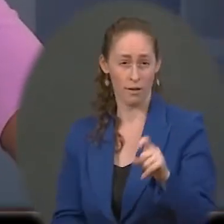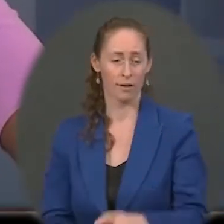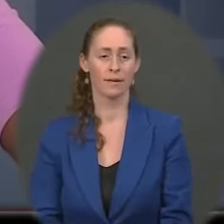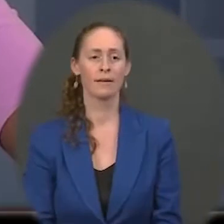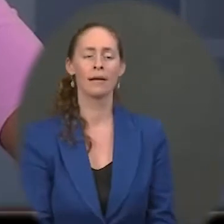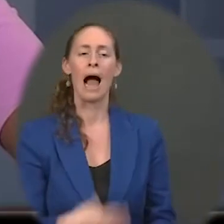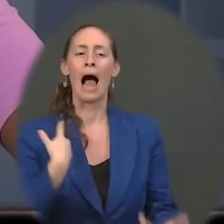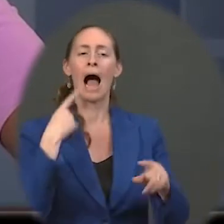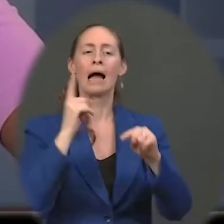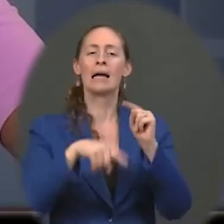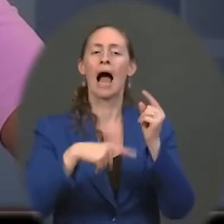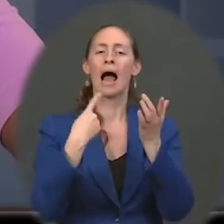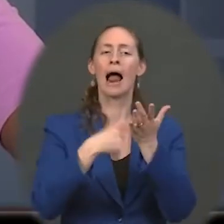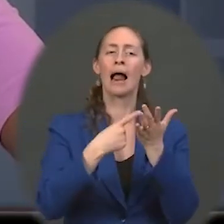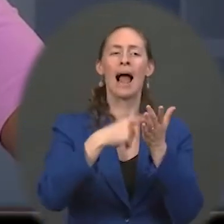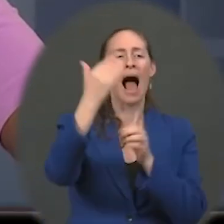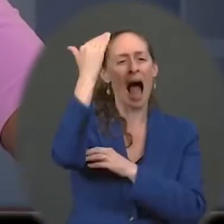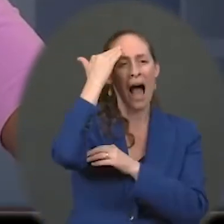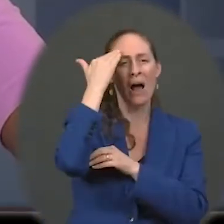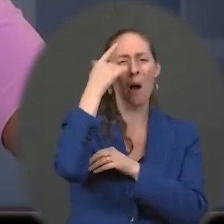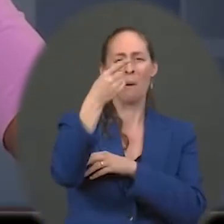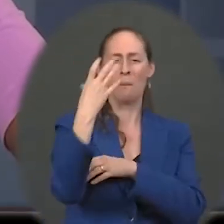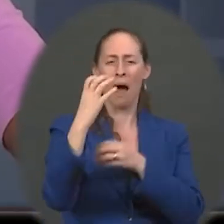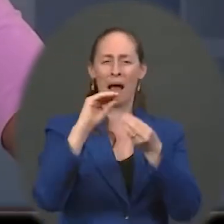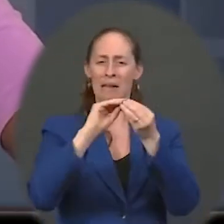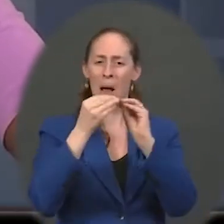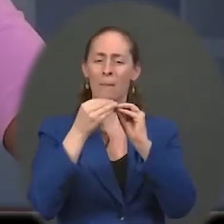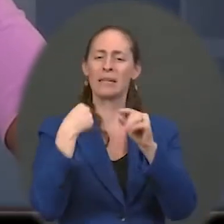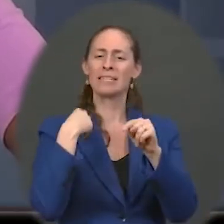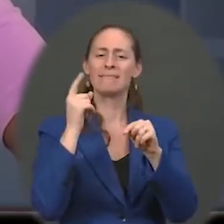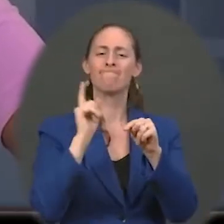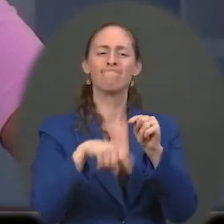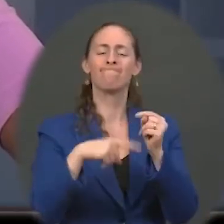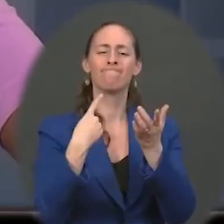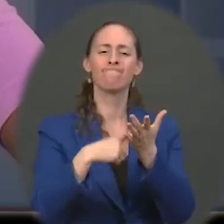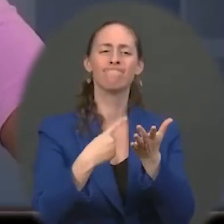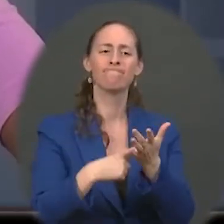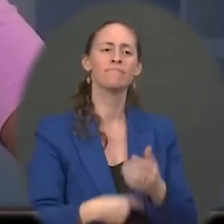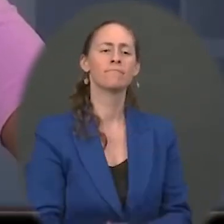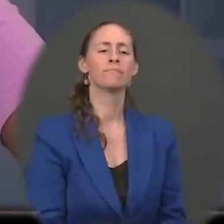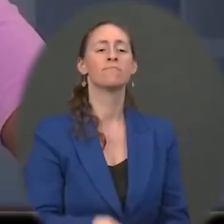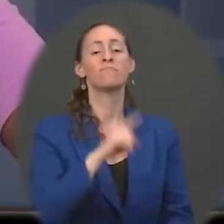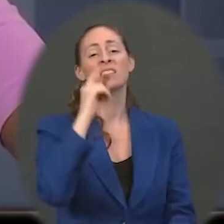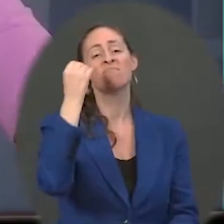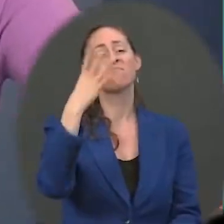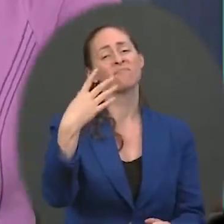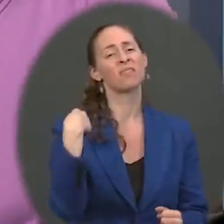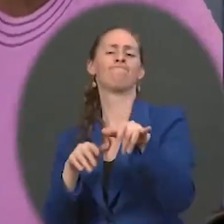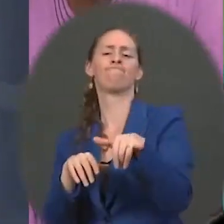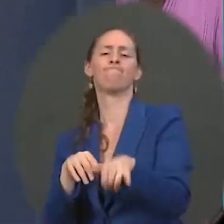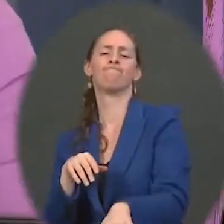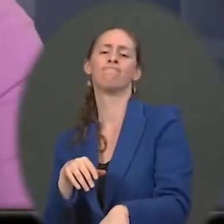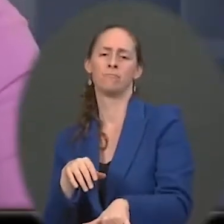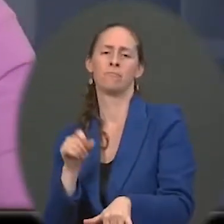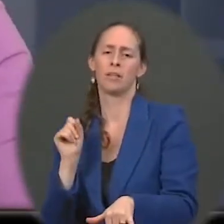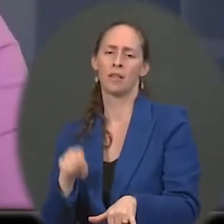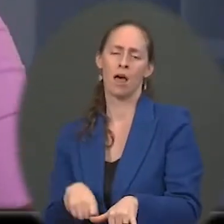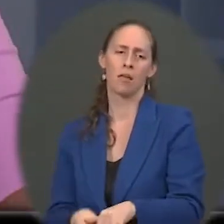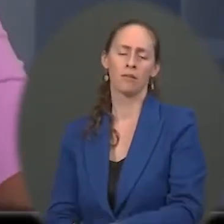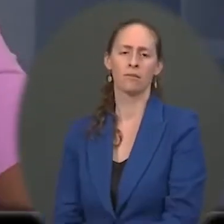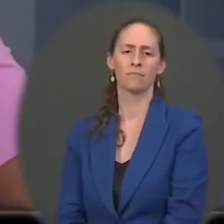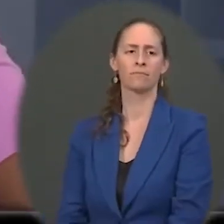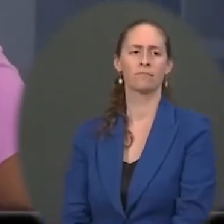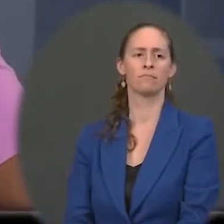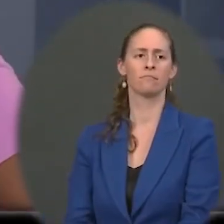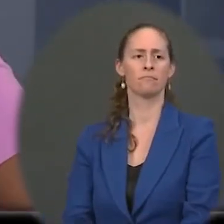you're leaning into the numbers and asking me these questions. But, look, we've been very clear, and we've been clear for the last 10 months, those who cannot be